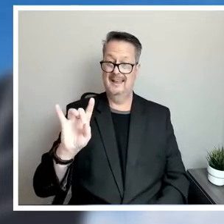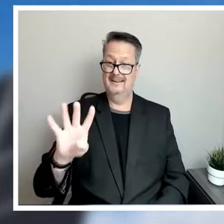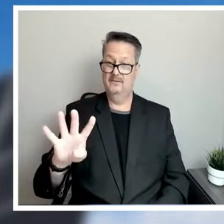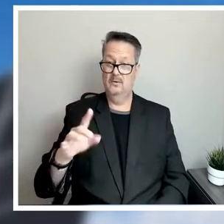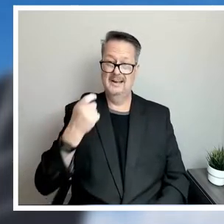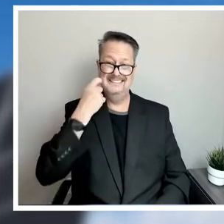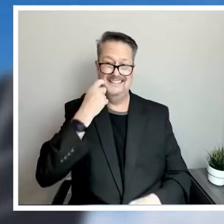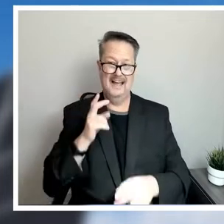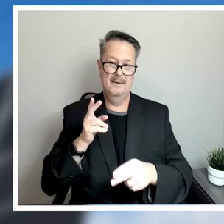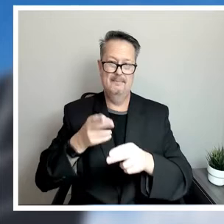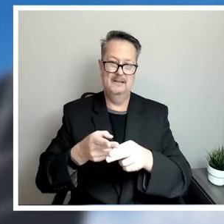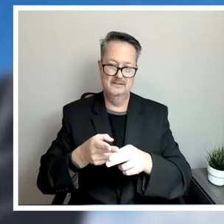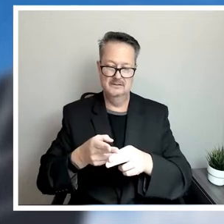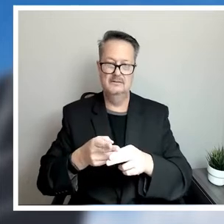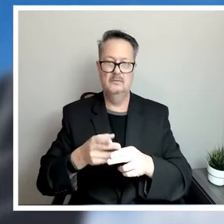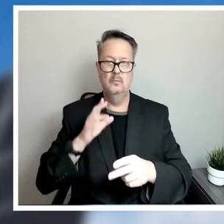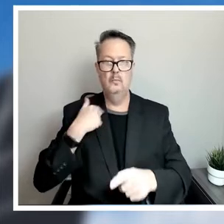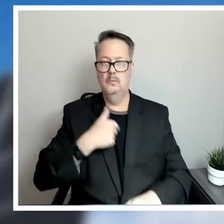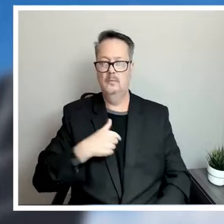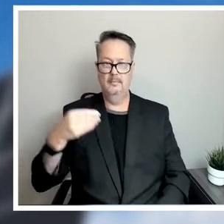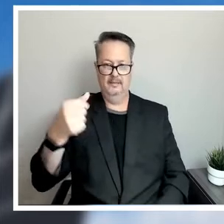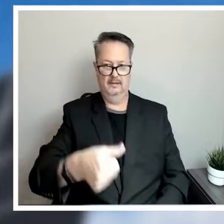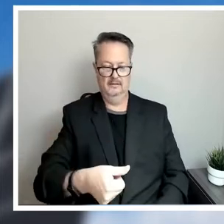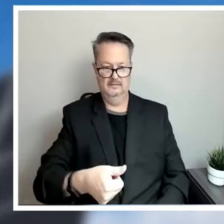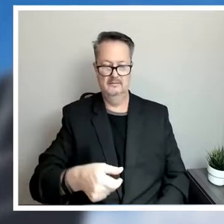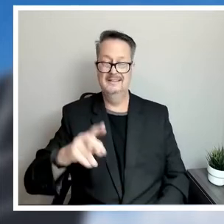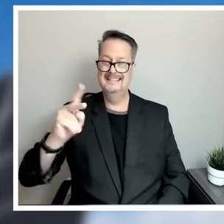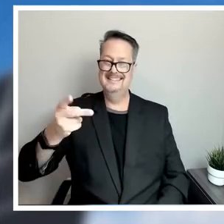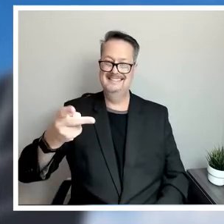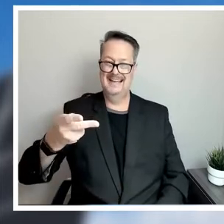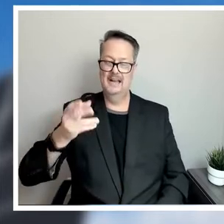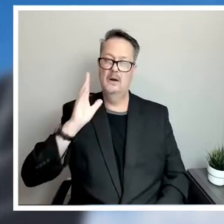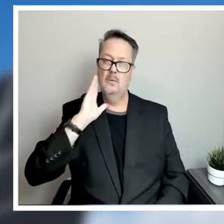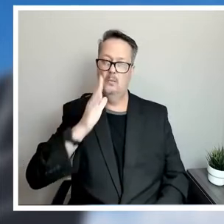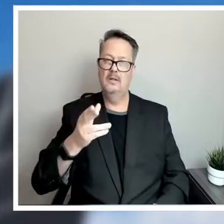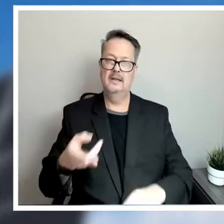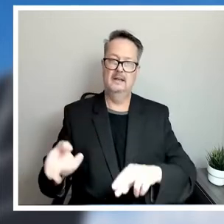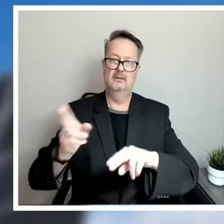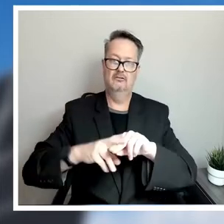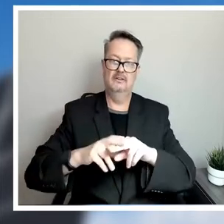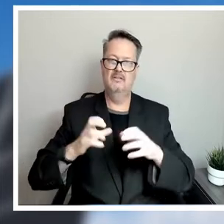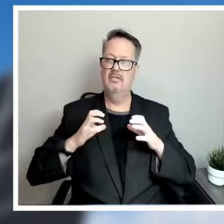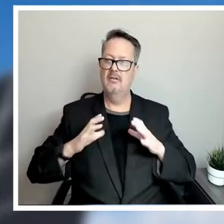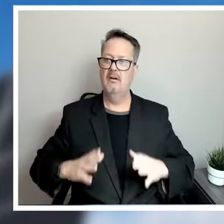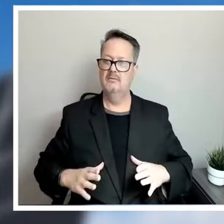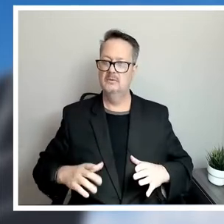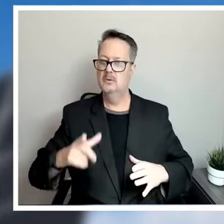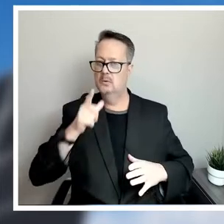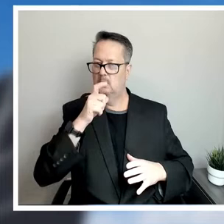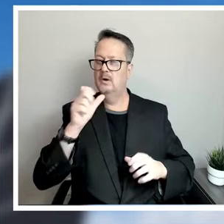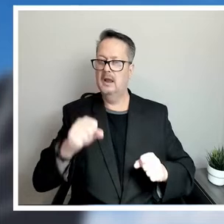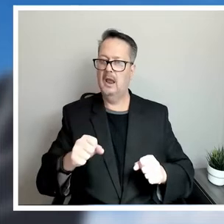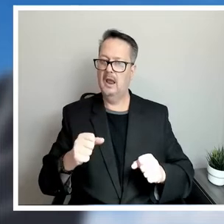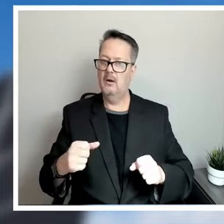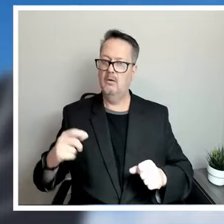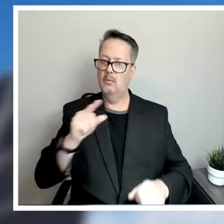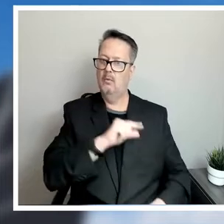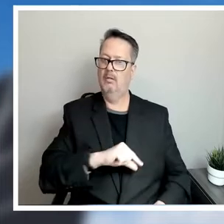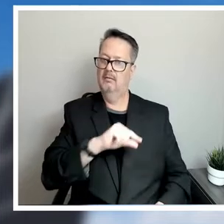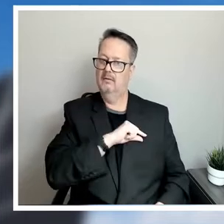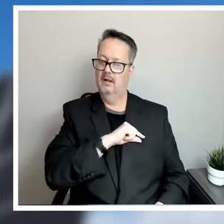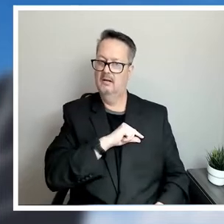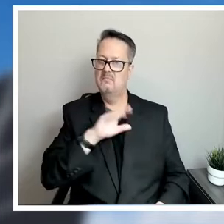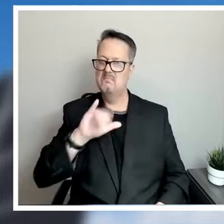we proposed to offset that. The second thing we're proposing to do is increase our customers that can be on that plan by about 14,000